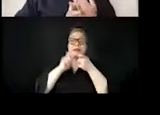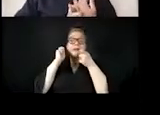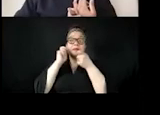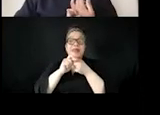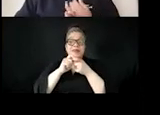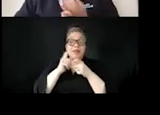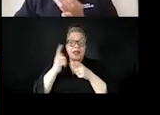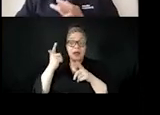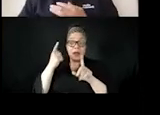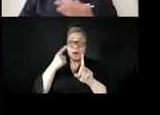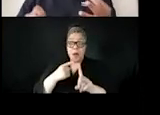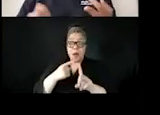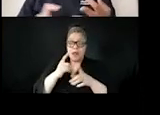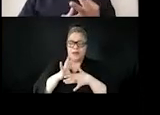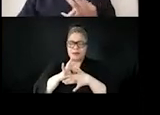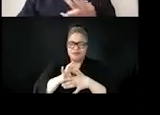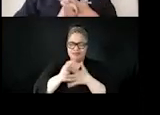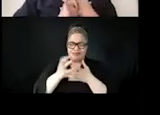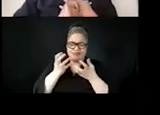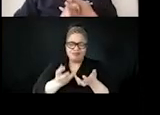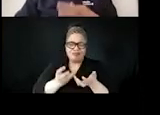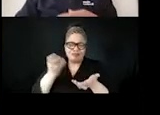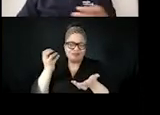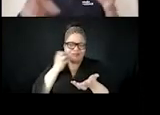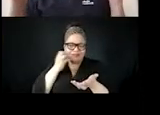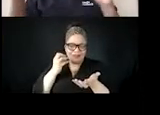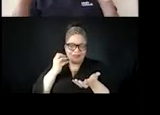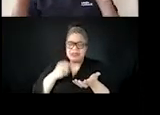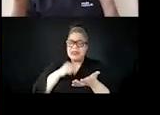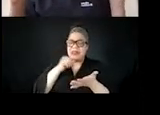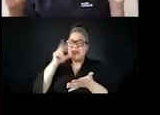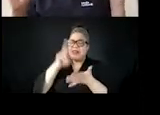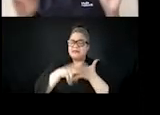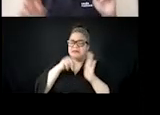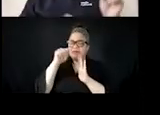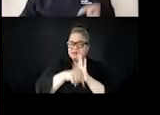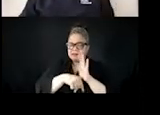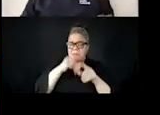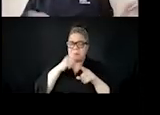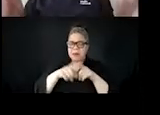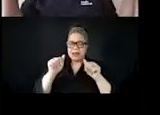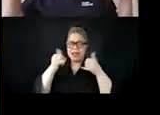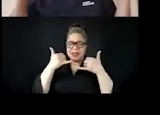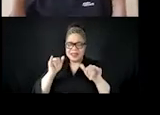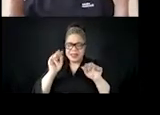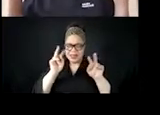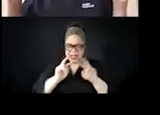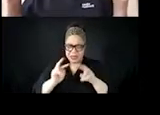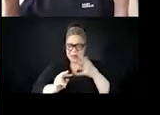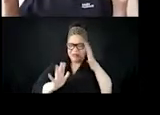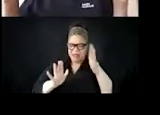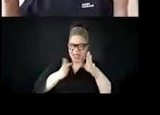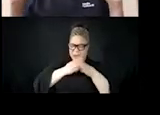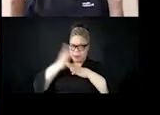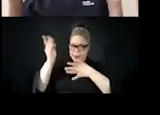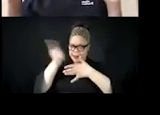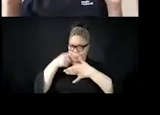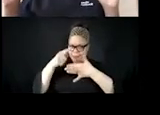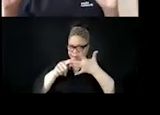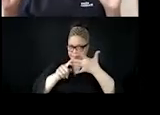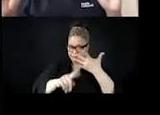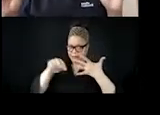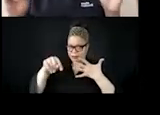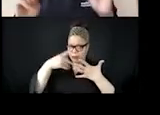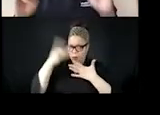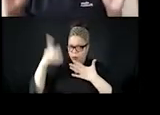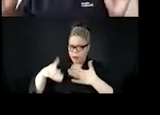Preventing coalition, stopping the rise of a quote unquote messiah, preventing quote unquote violence and, you